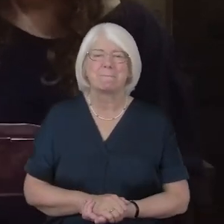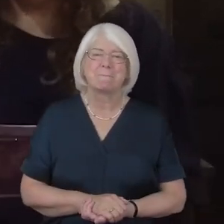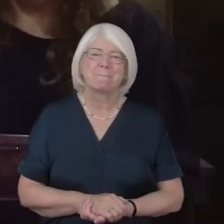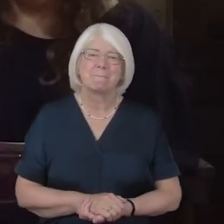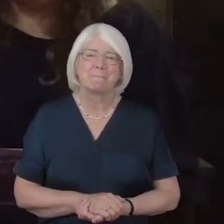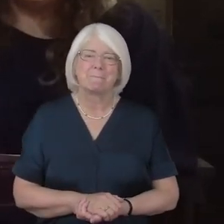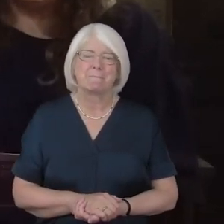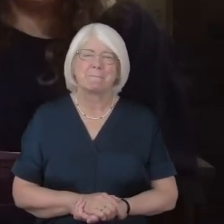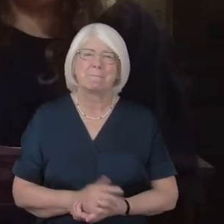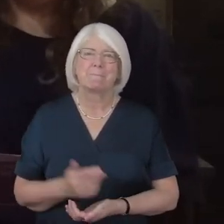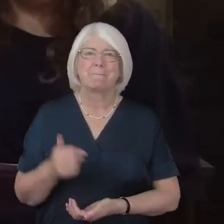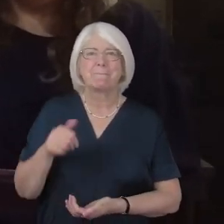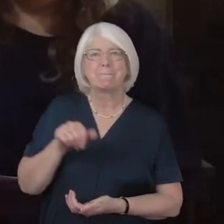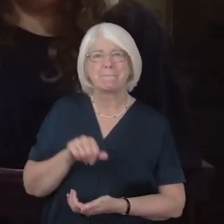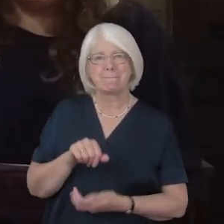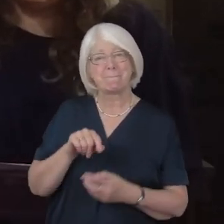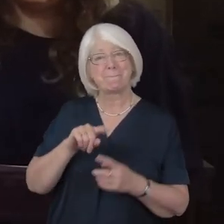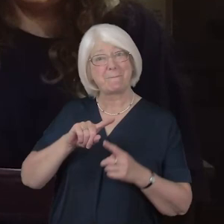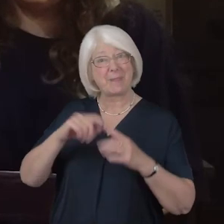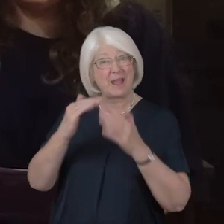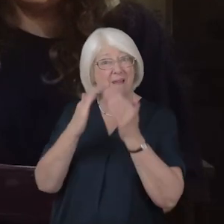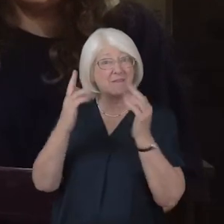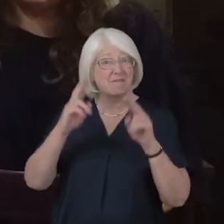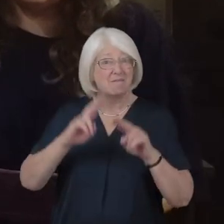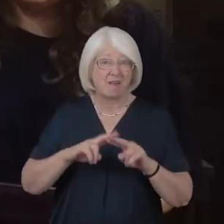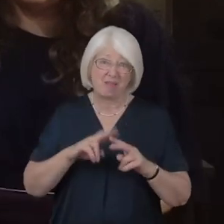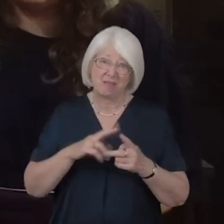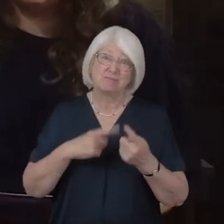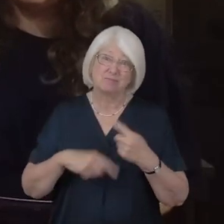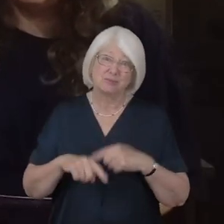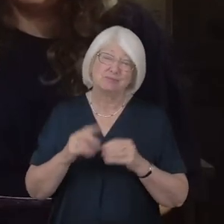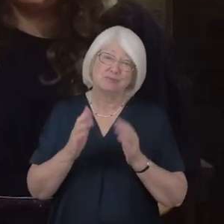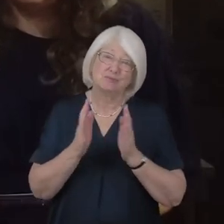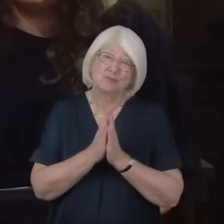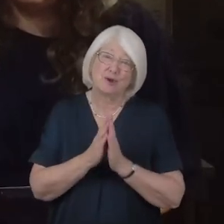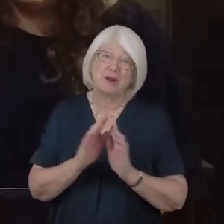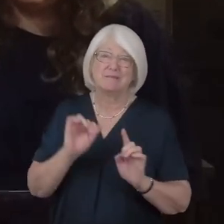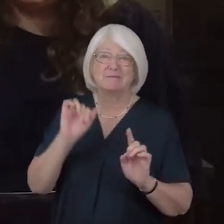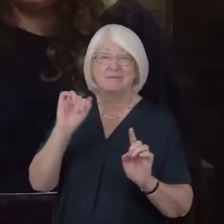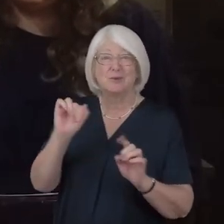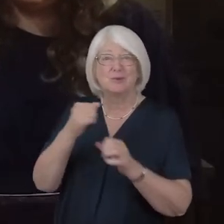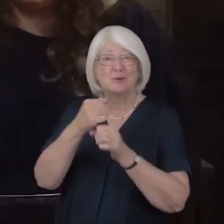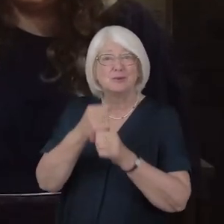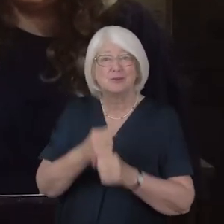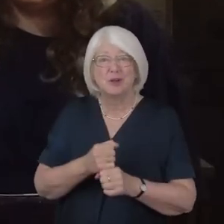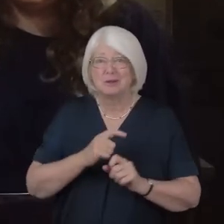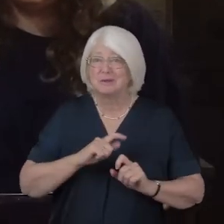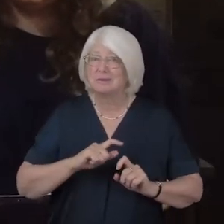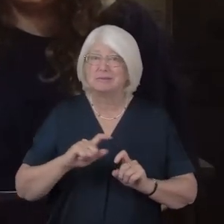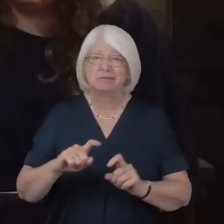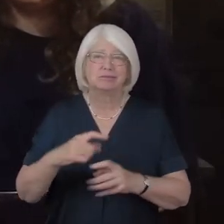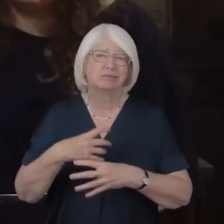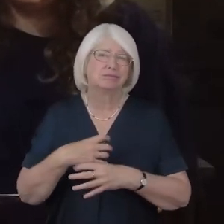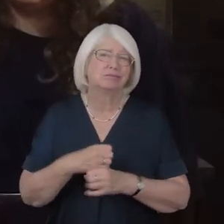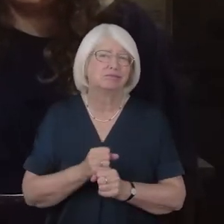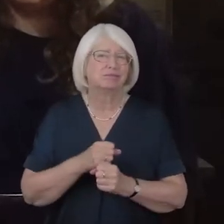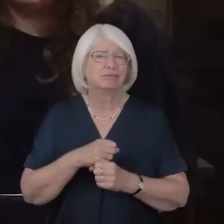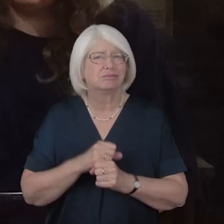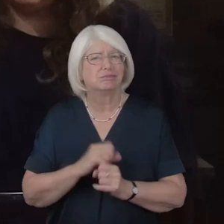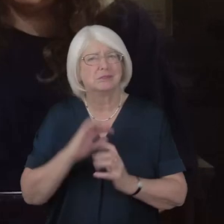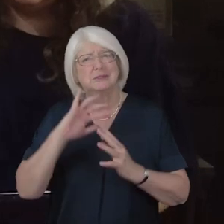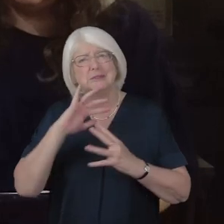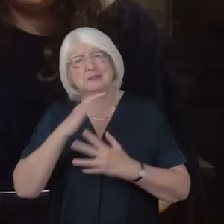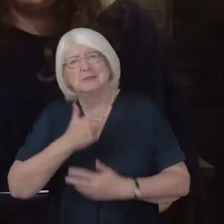Heavenly Father we pray for your church at this time of continued anxiety and uncertainty